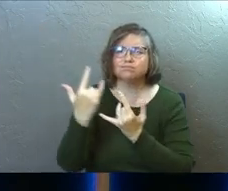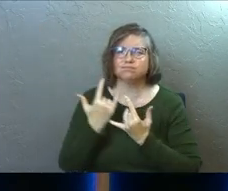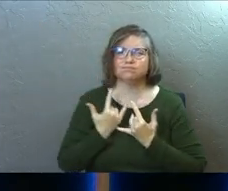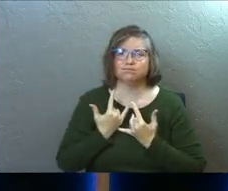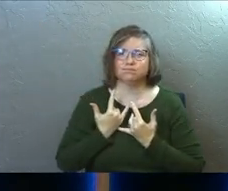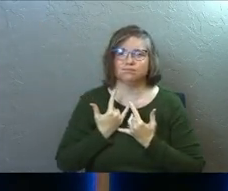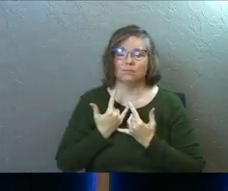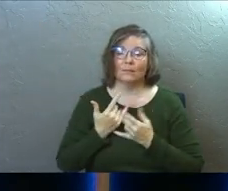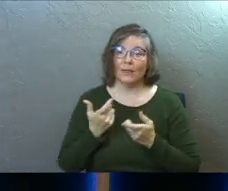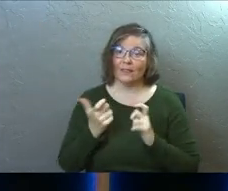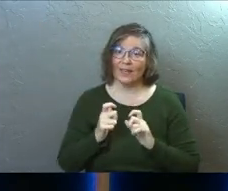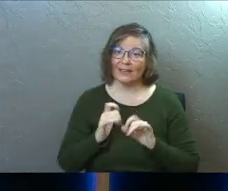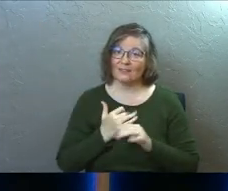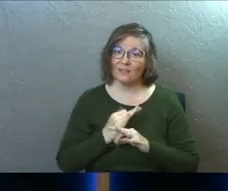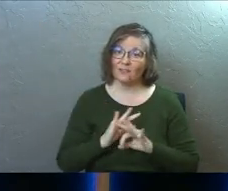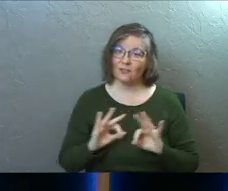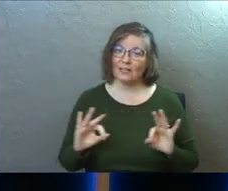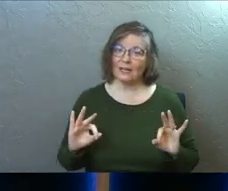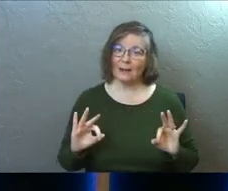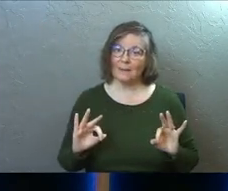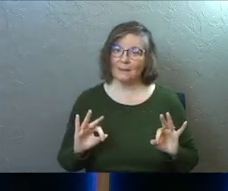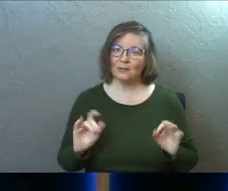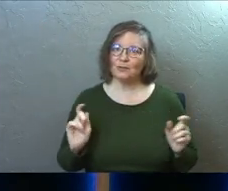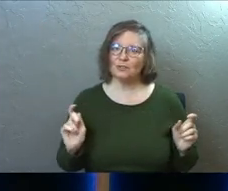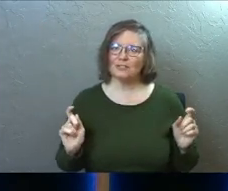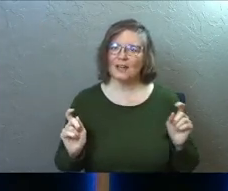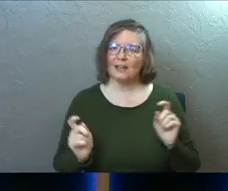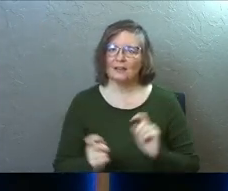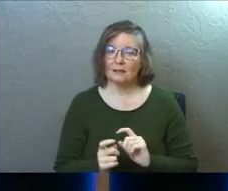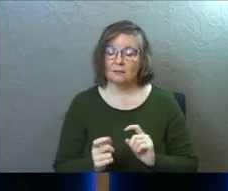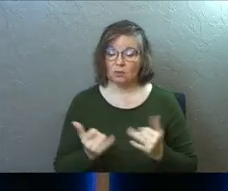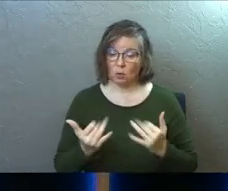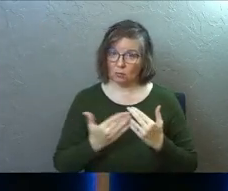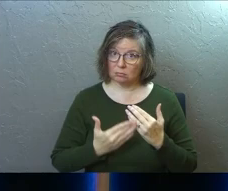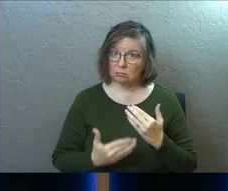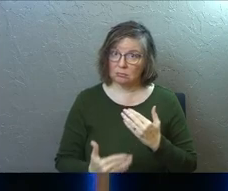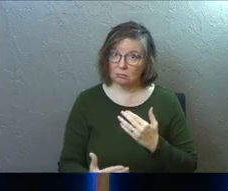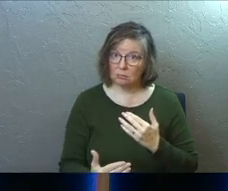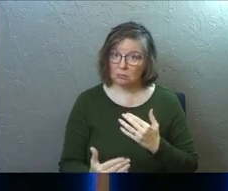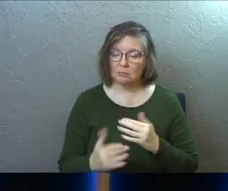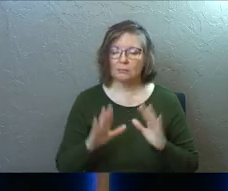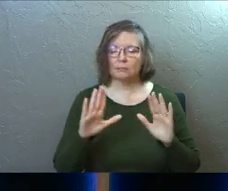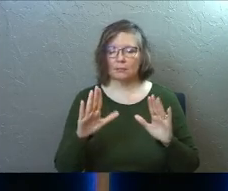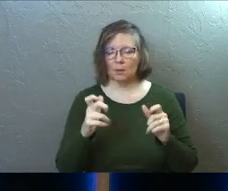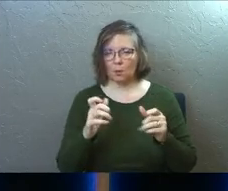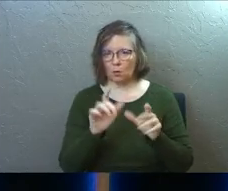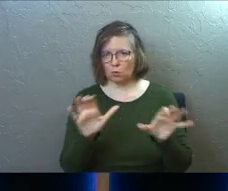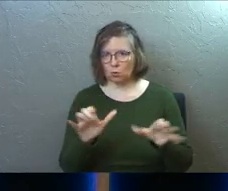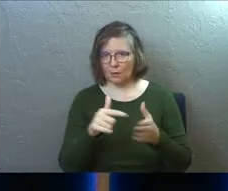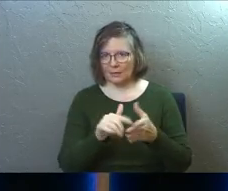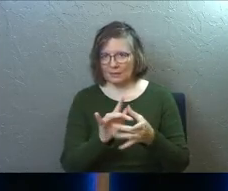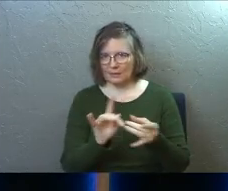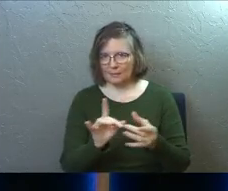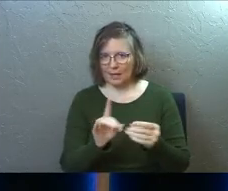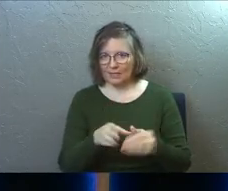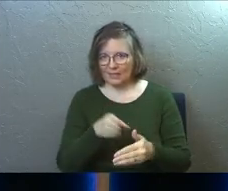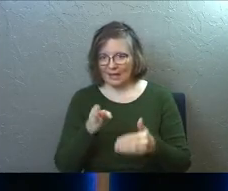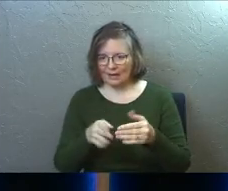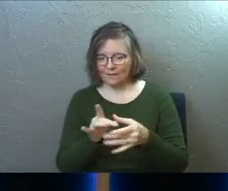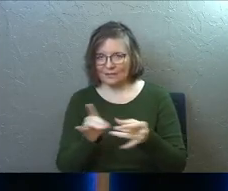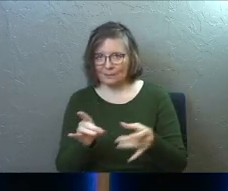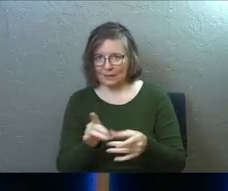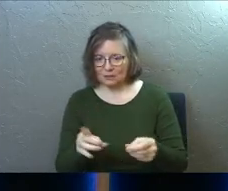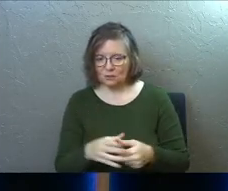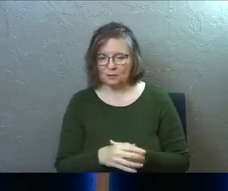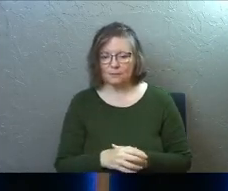freedom and it gives us freedom to change. So, okay. So from here on out, here's how I'm going to do this message. The end of this